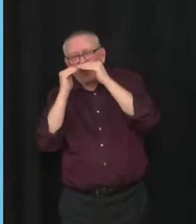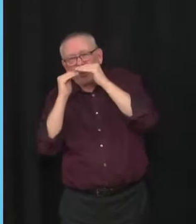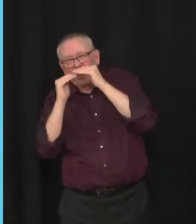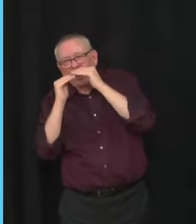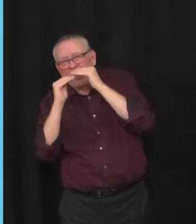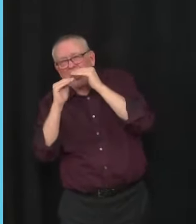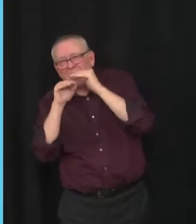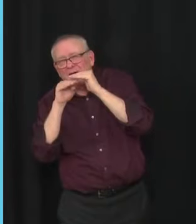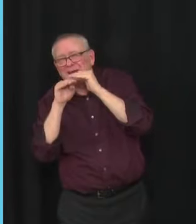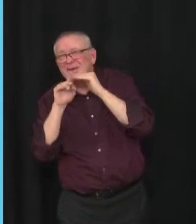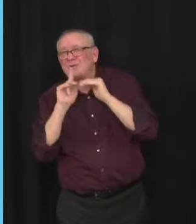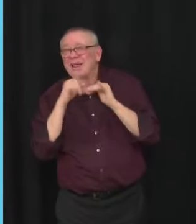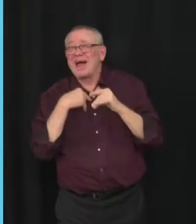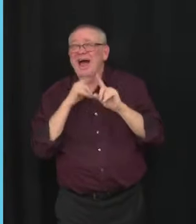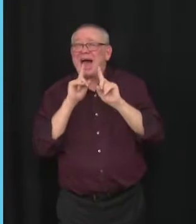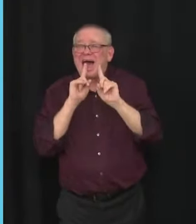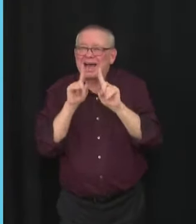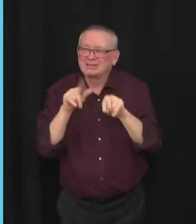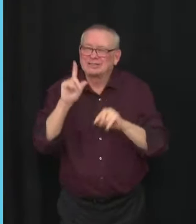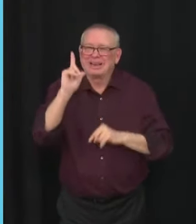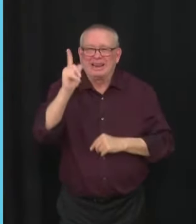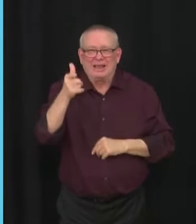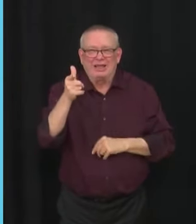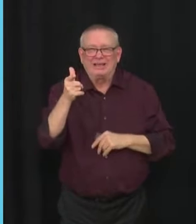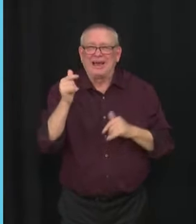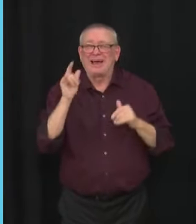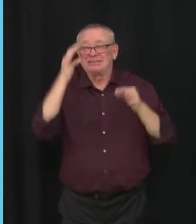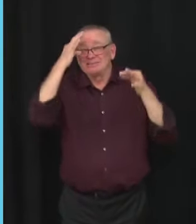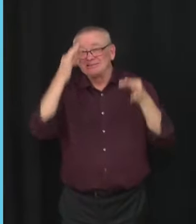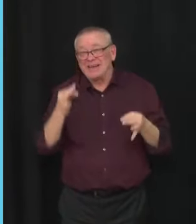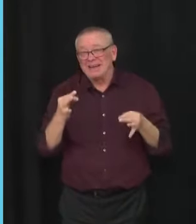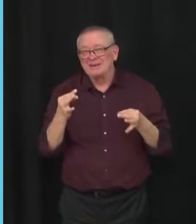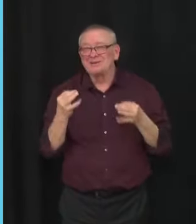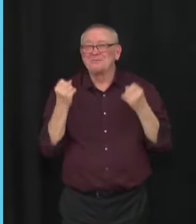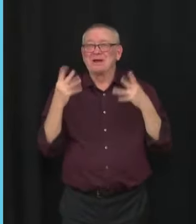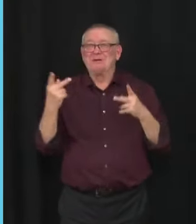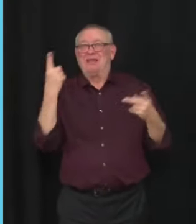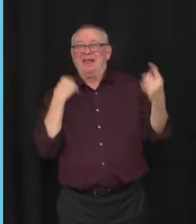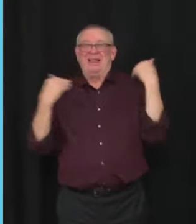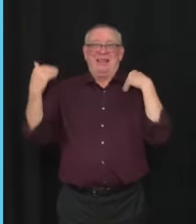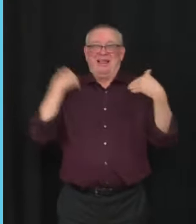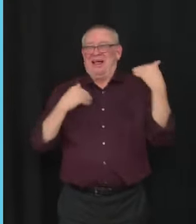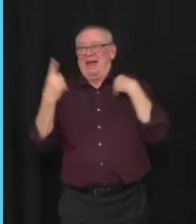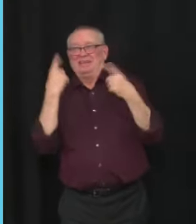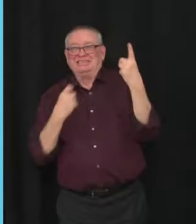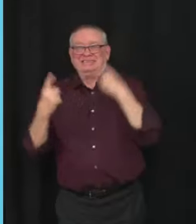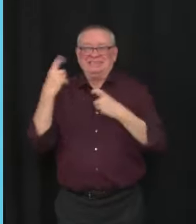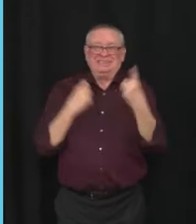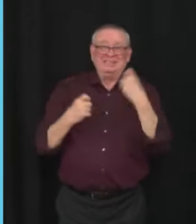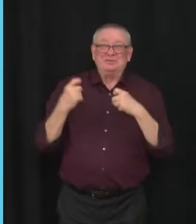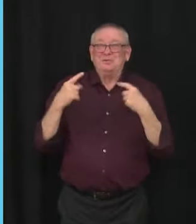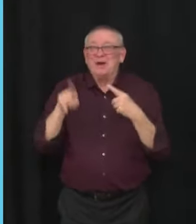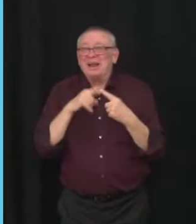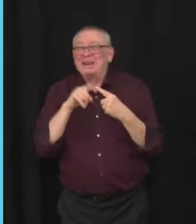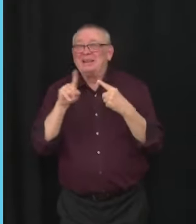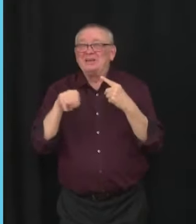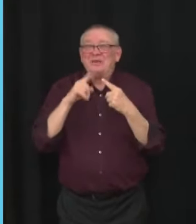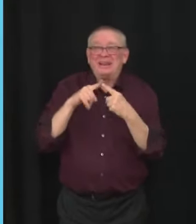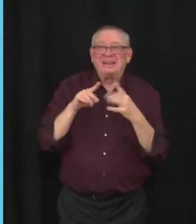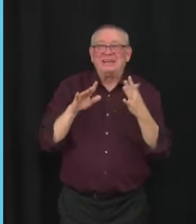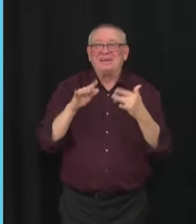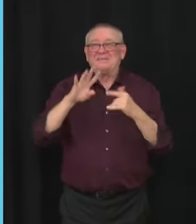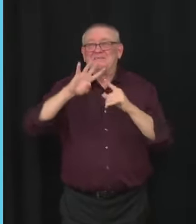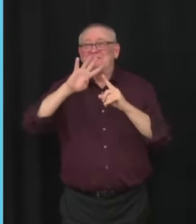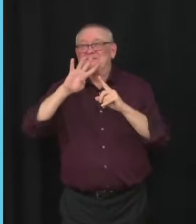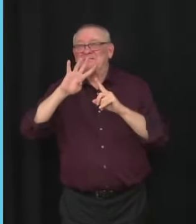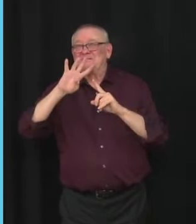have to wait and see but stay tuned. This issue is we've heard from lots of Albertans who are asking questions about when do we come out of the fourth wave and making changes but I can